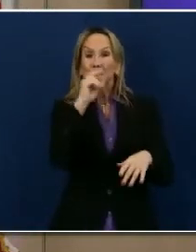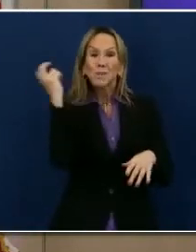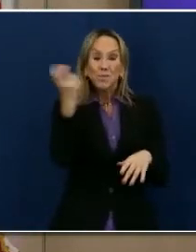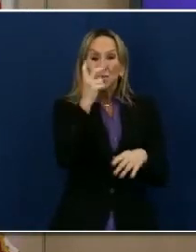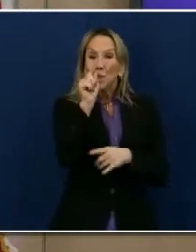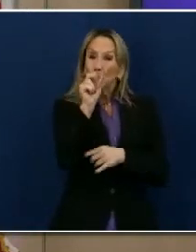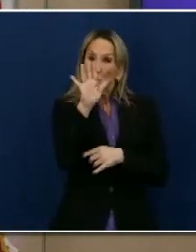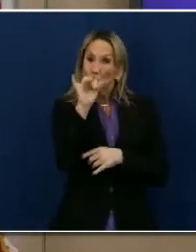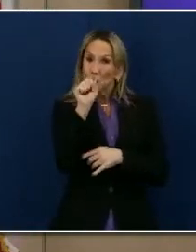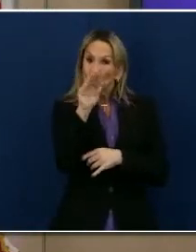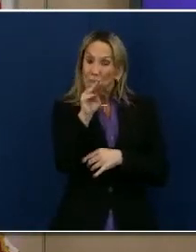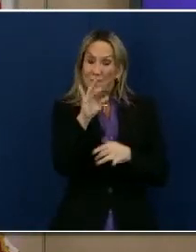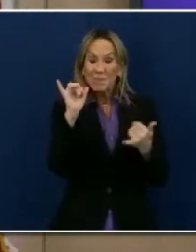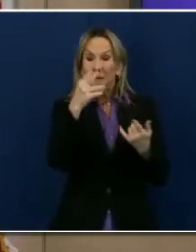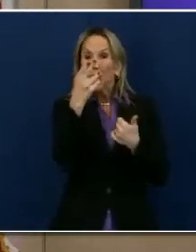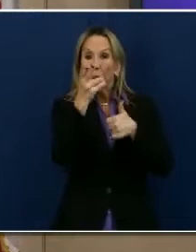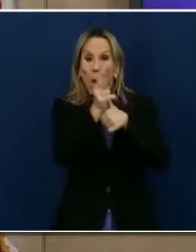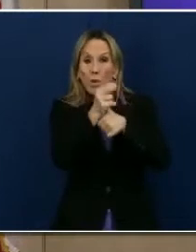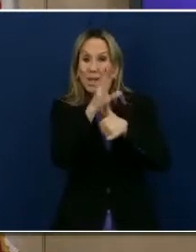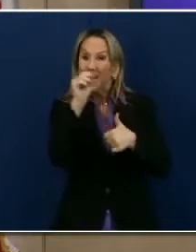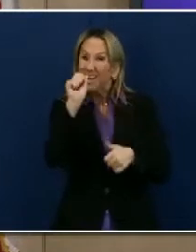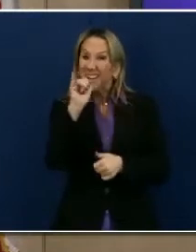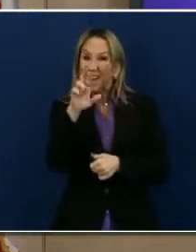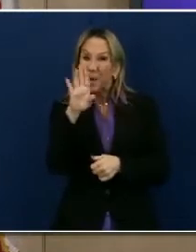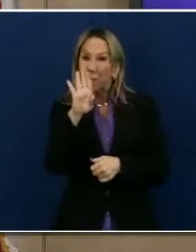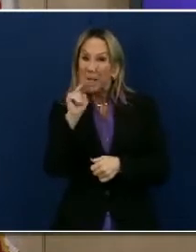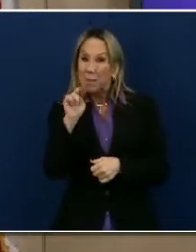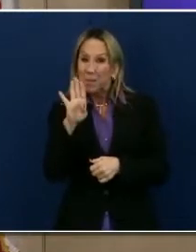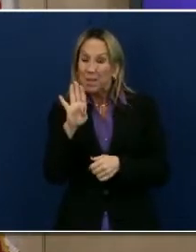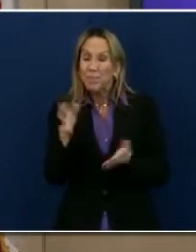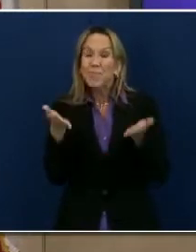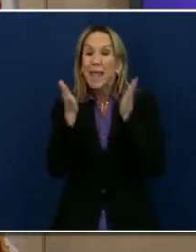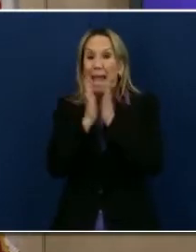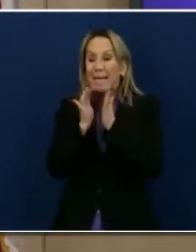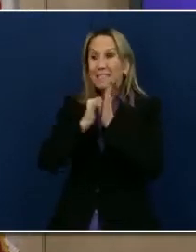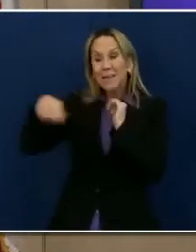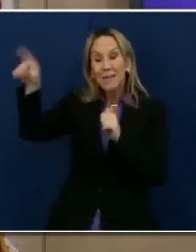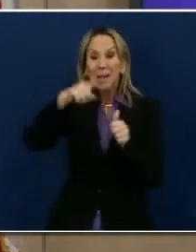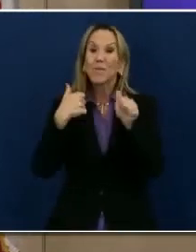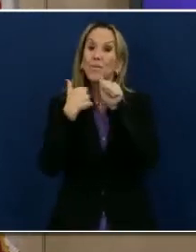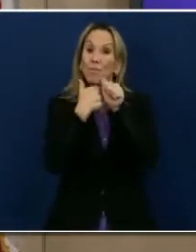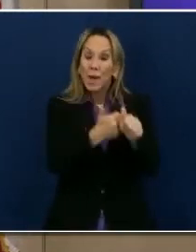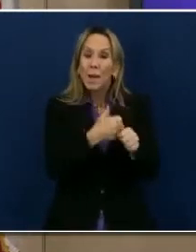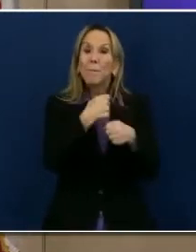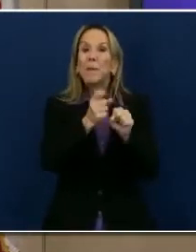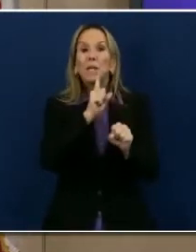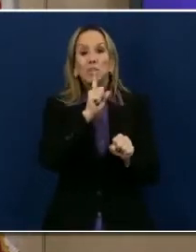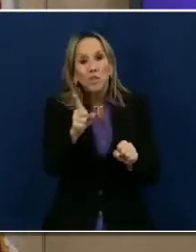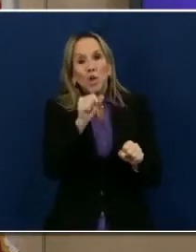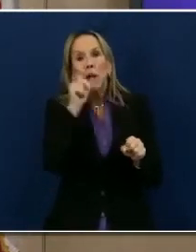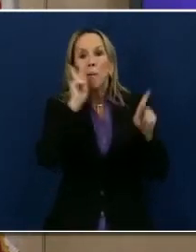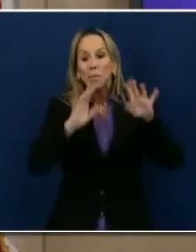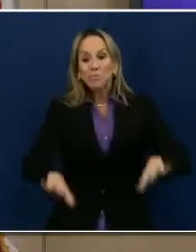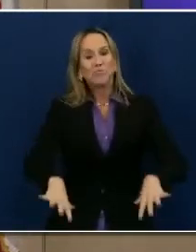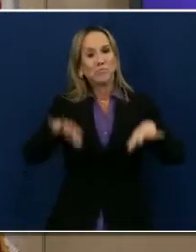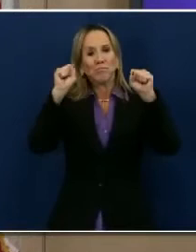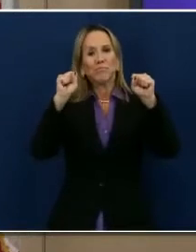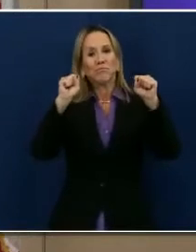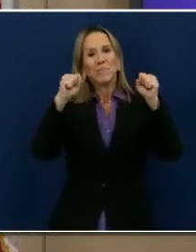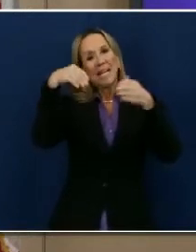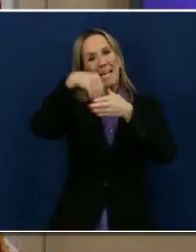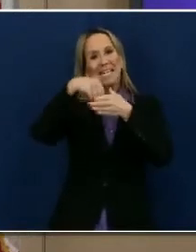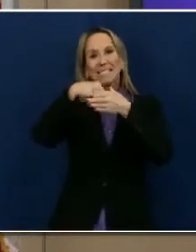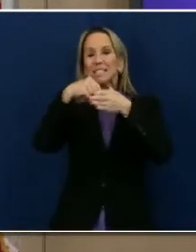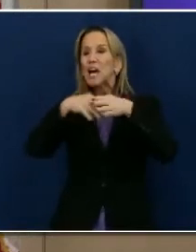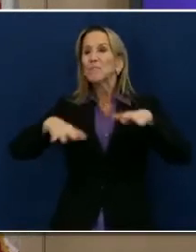asking for their vigilance and their cooperation in ensuring that we are not having indoor gatherings that are inconsistent with the